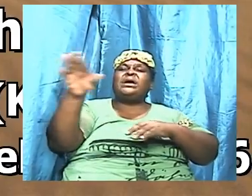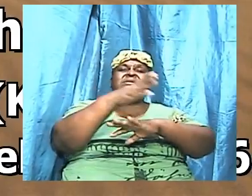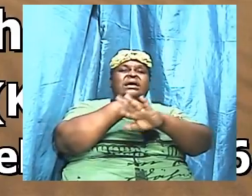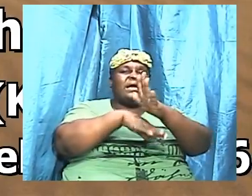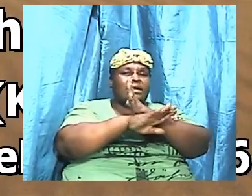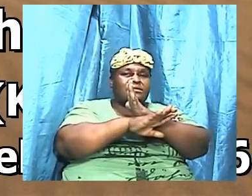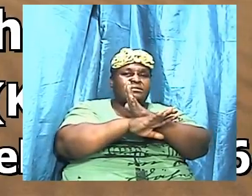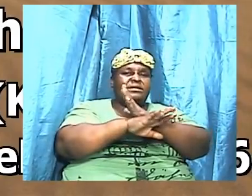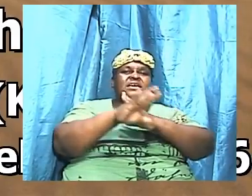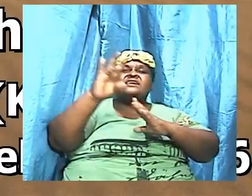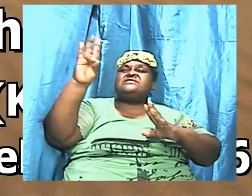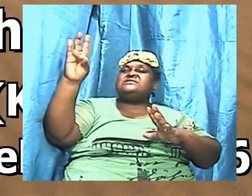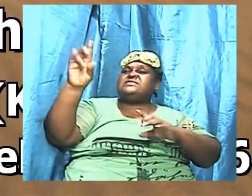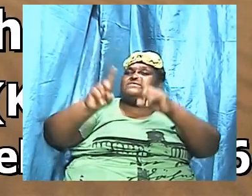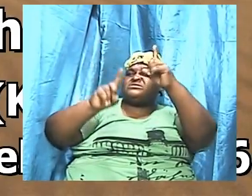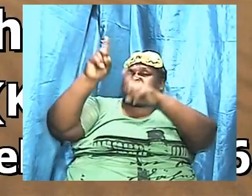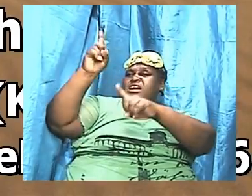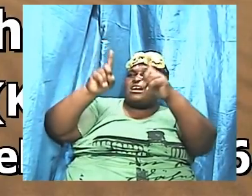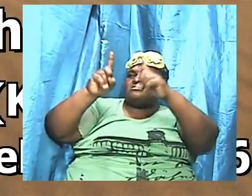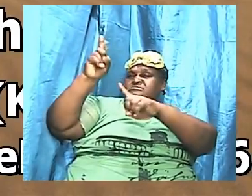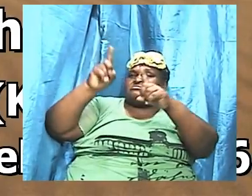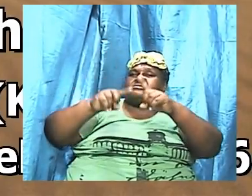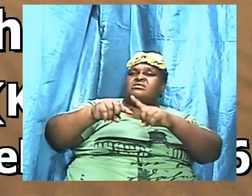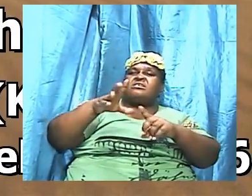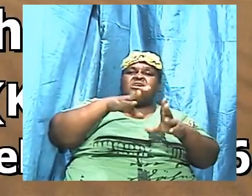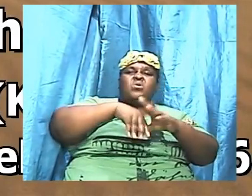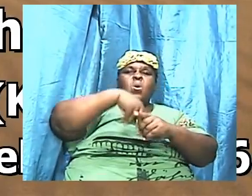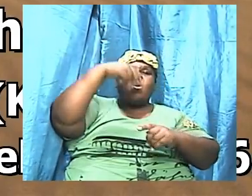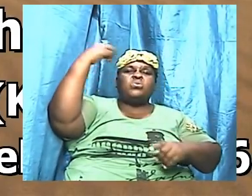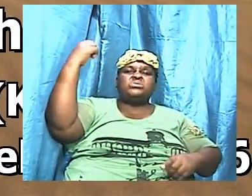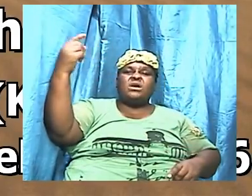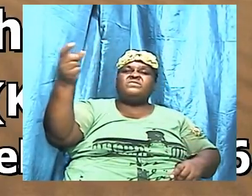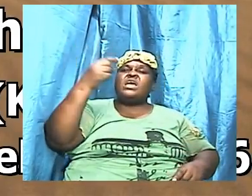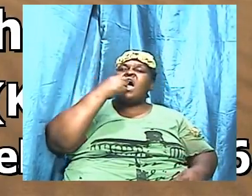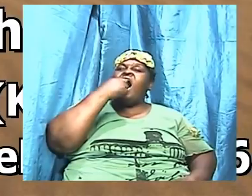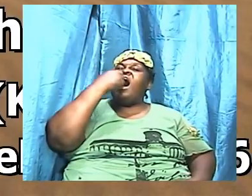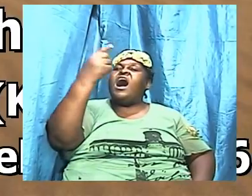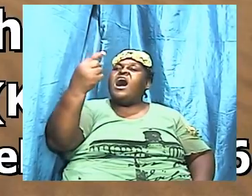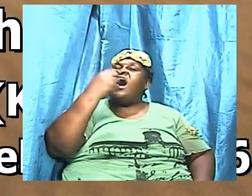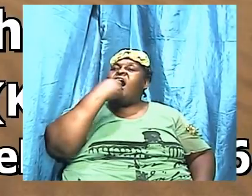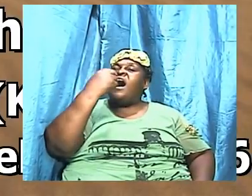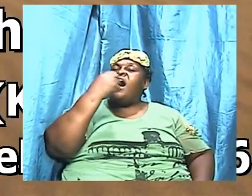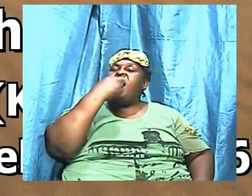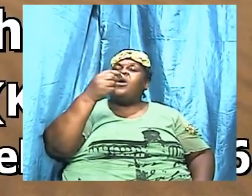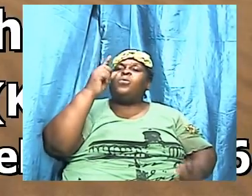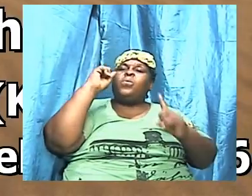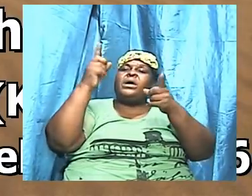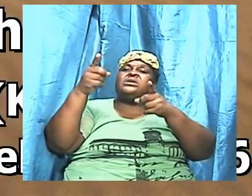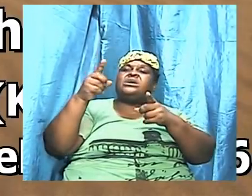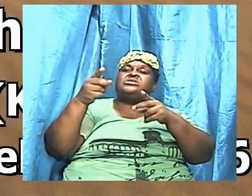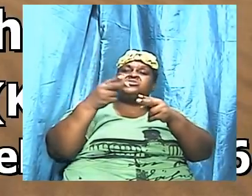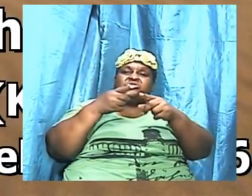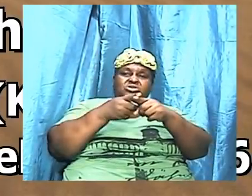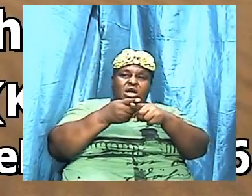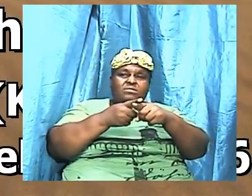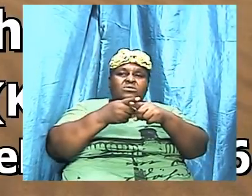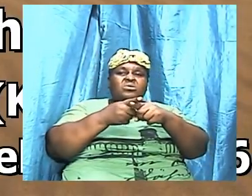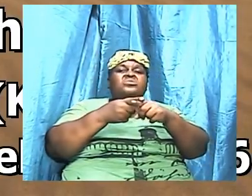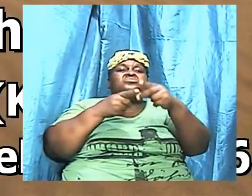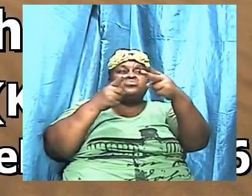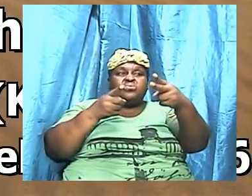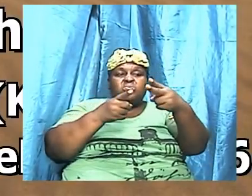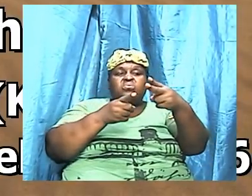right hand seven stars, and out of his mouth went a sharp